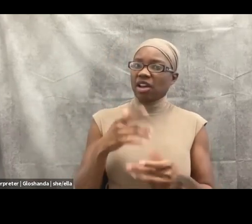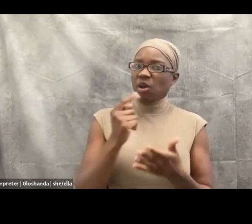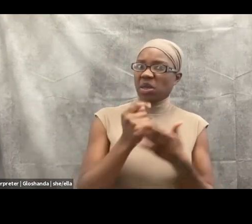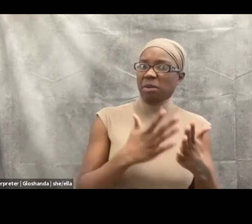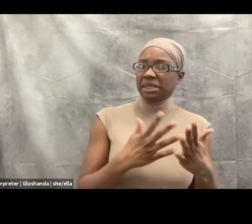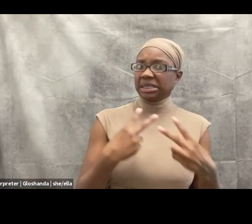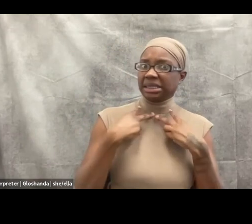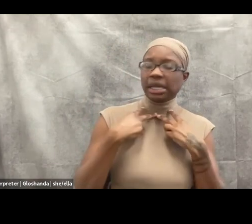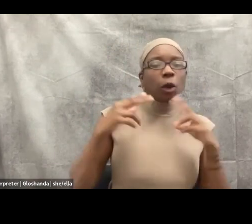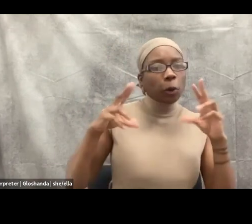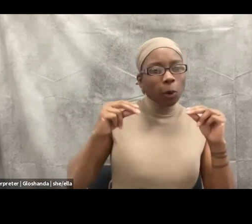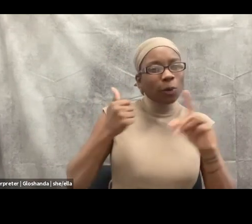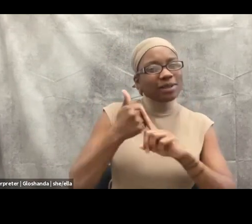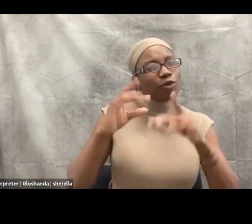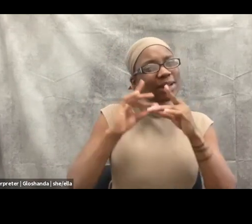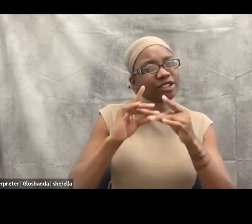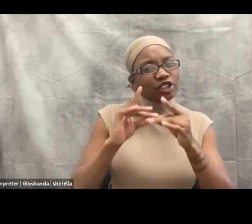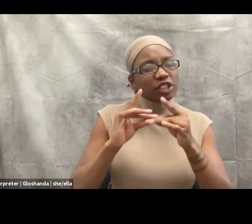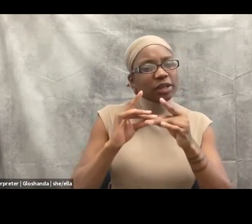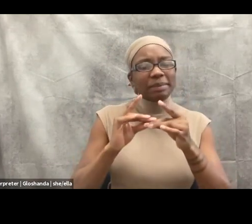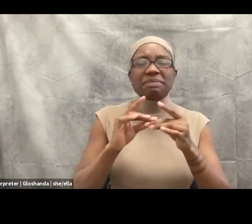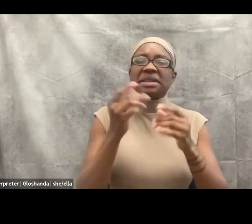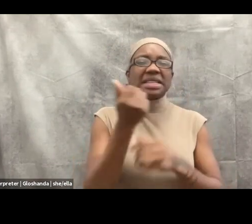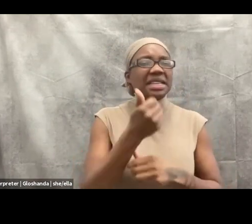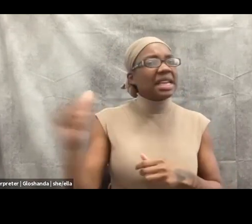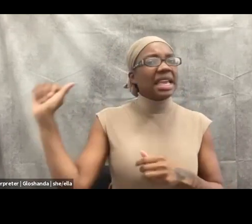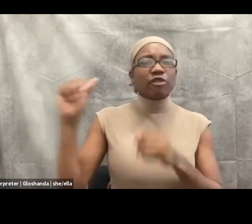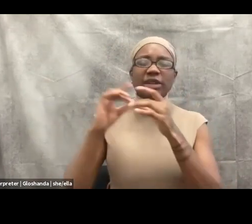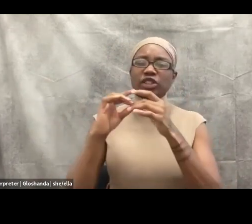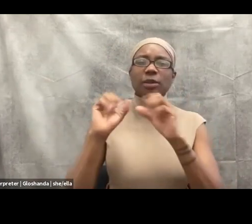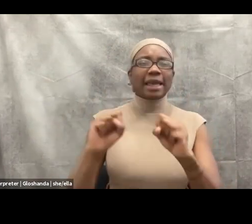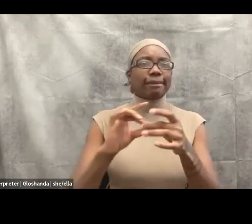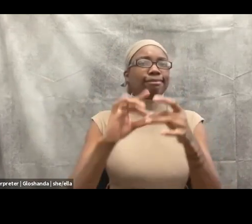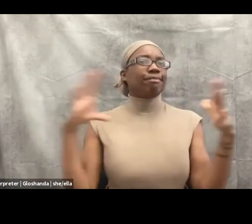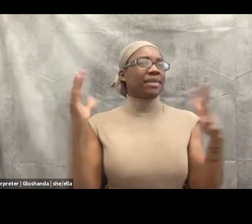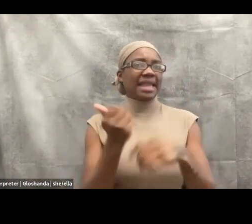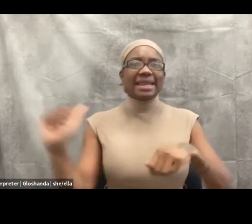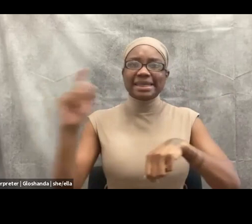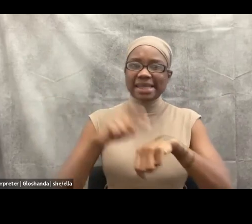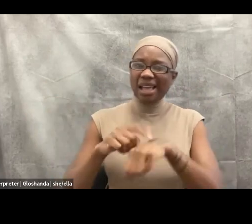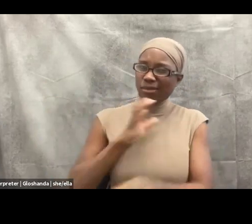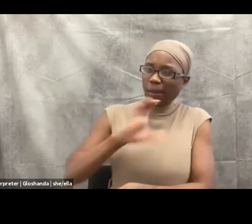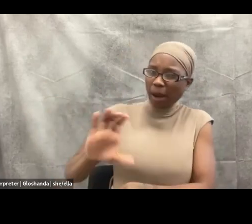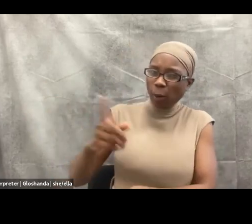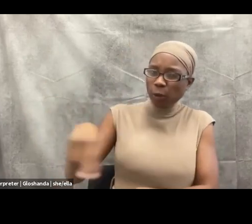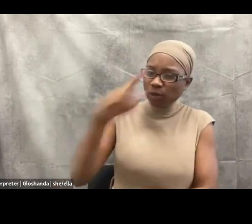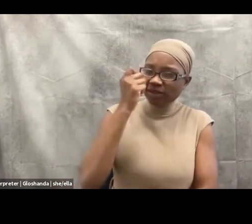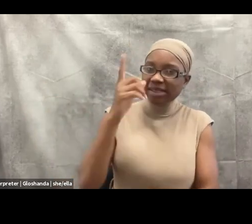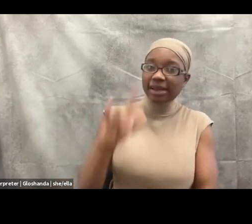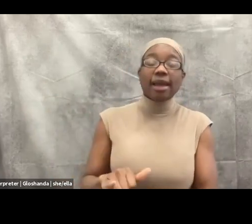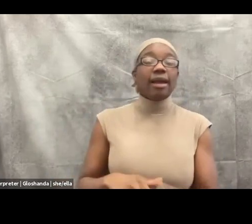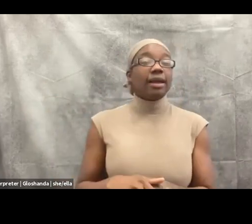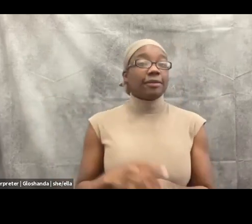but I think as clinicians, we can support, um, and empower our clients to make those